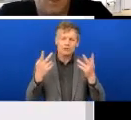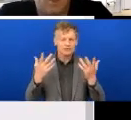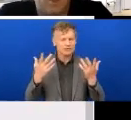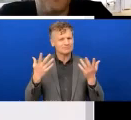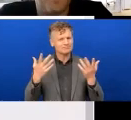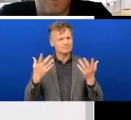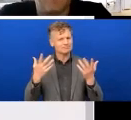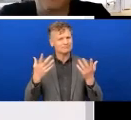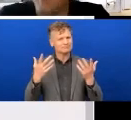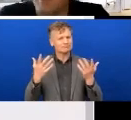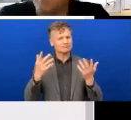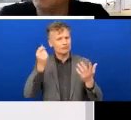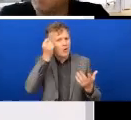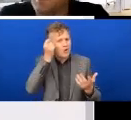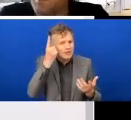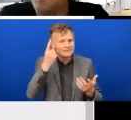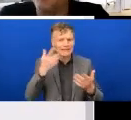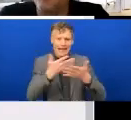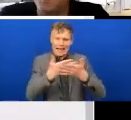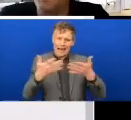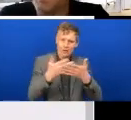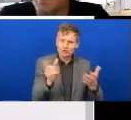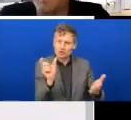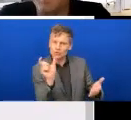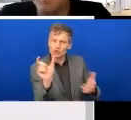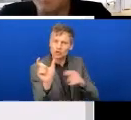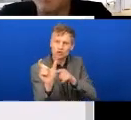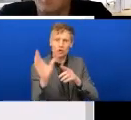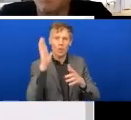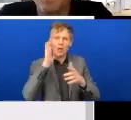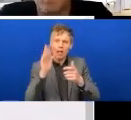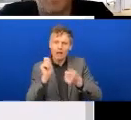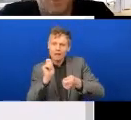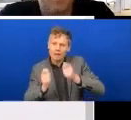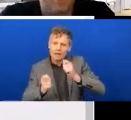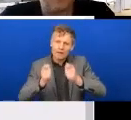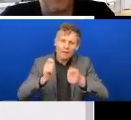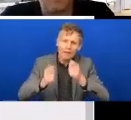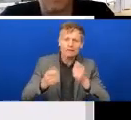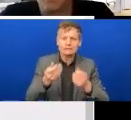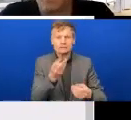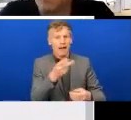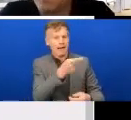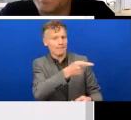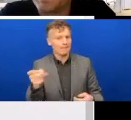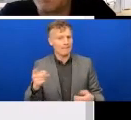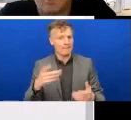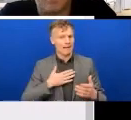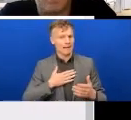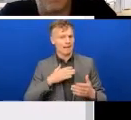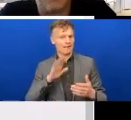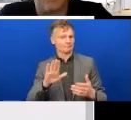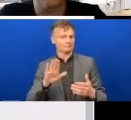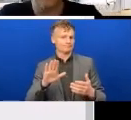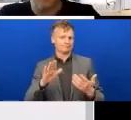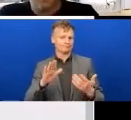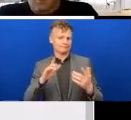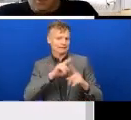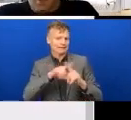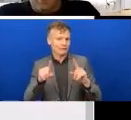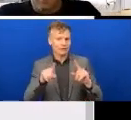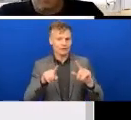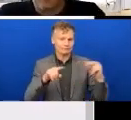and reflect that some people prefer different terminology as well. So that provides a little bit of context around that.